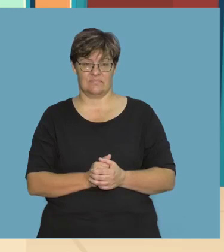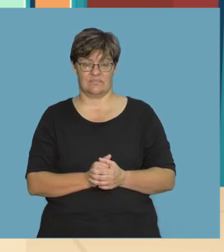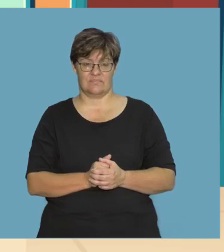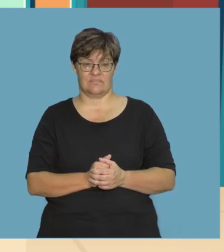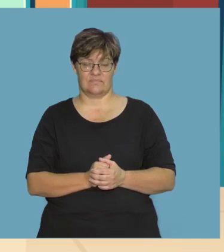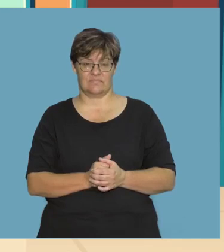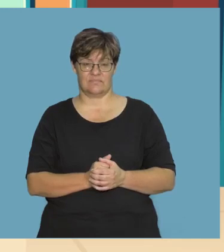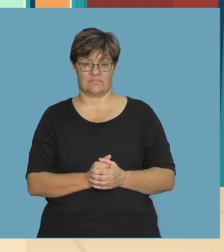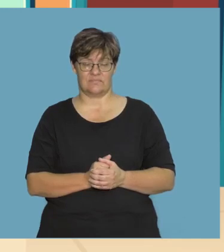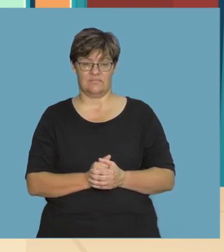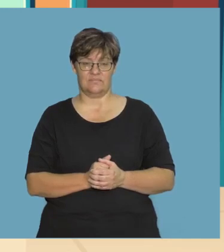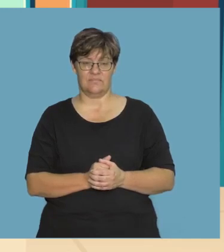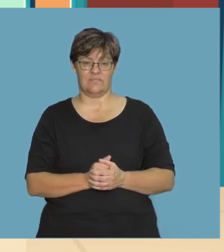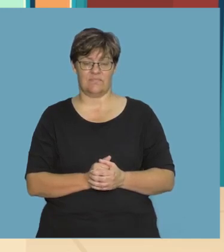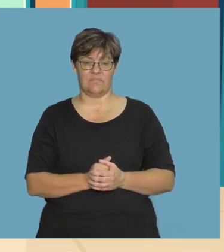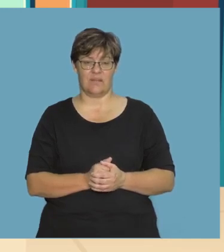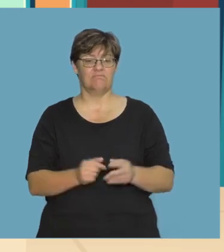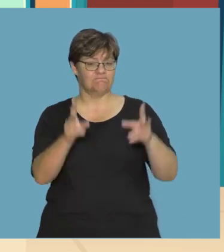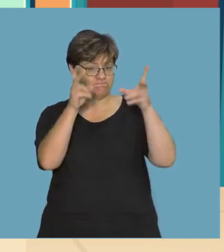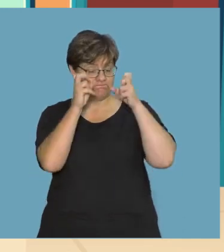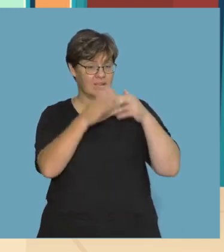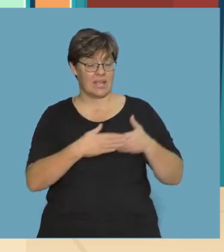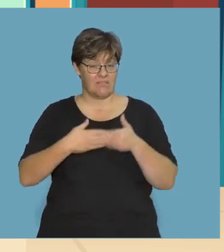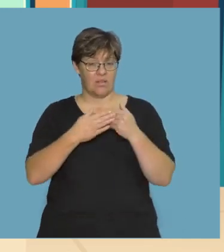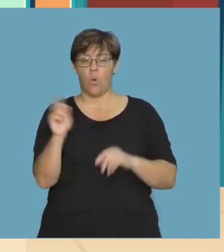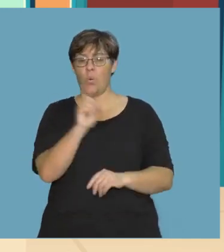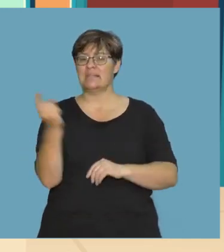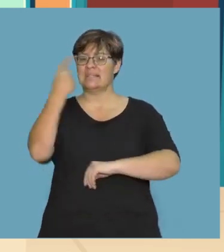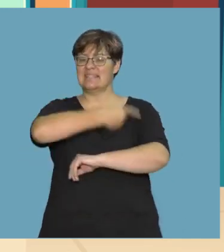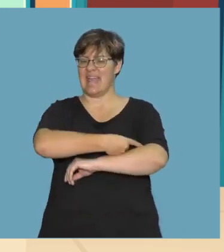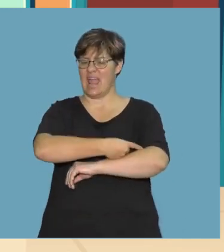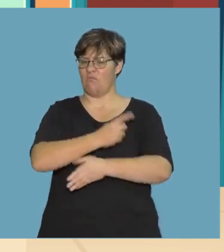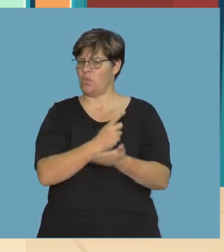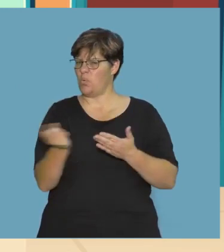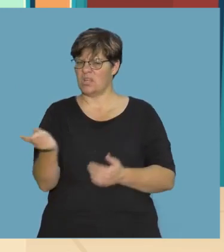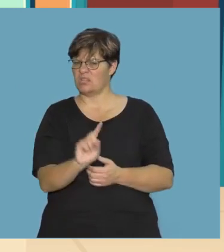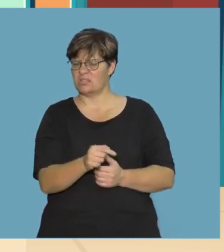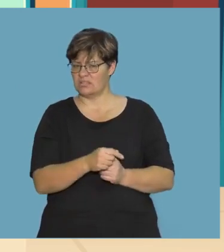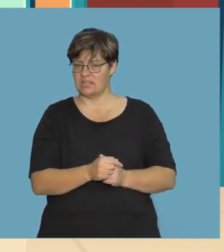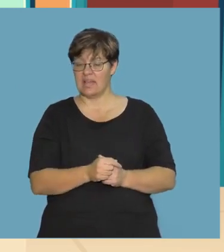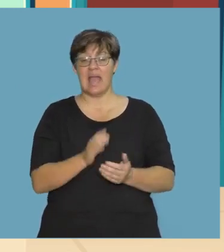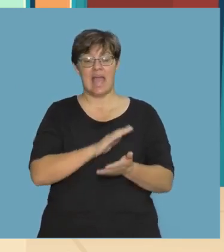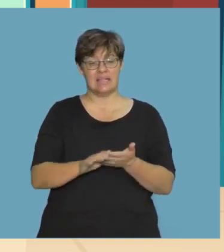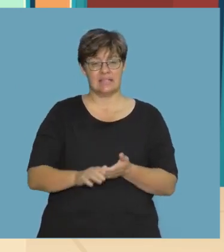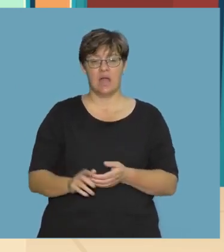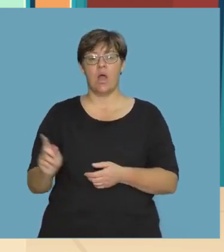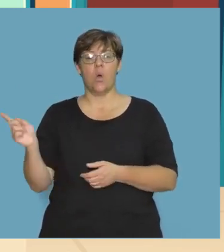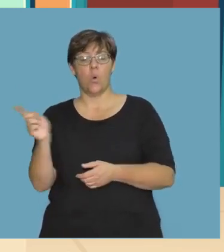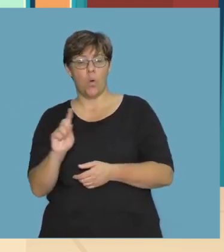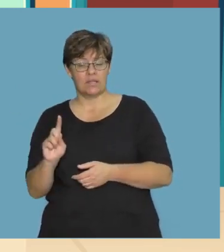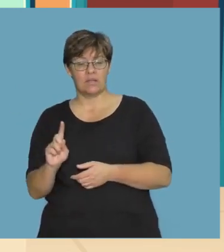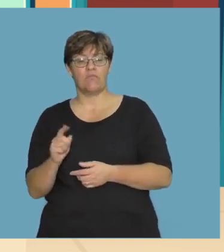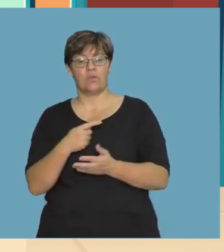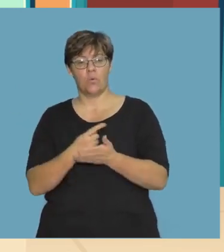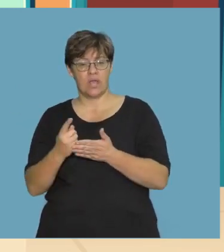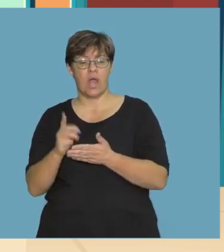Listen carefully. What day of the week is it? And what day of the week was it?